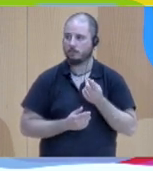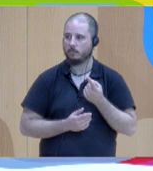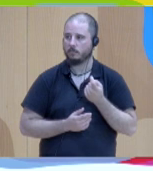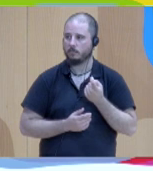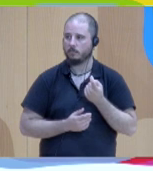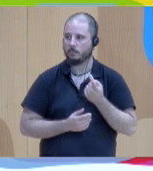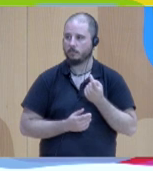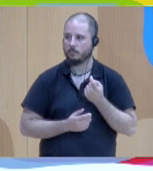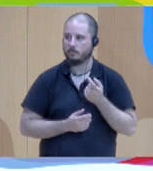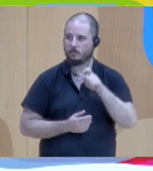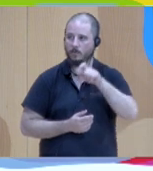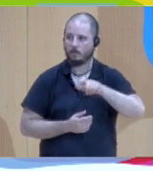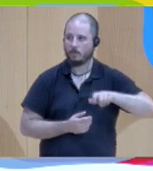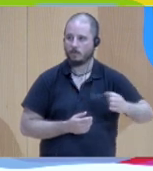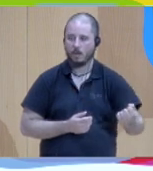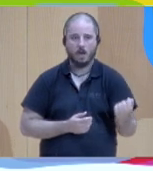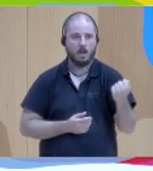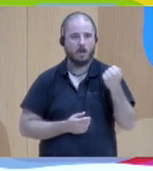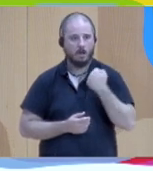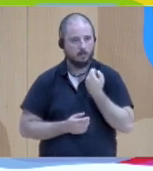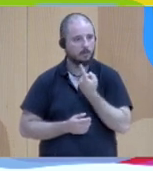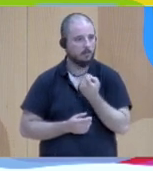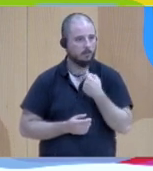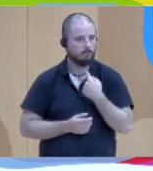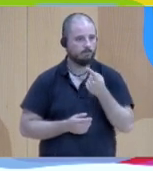and these are exactly the